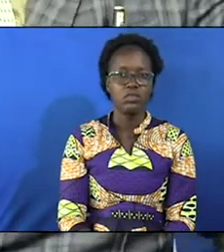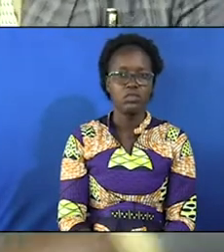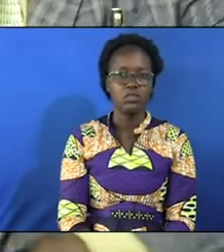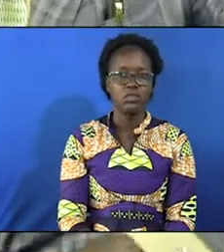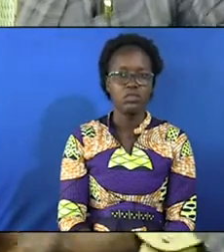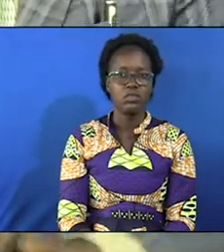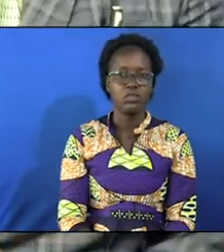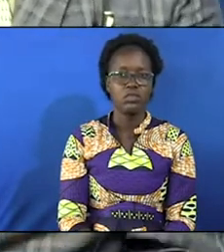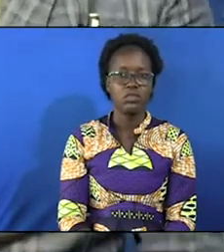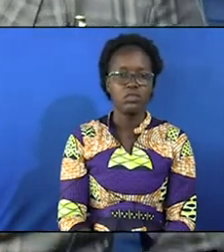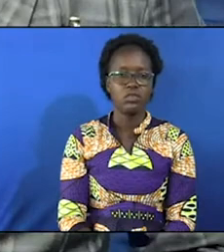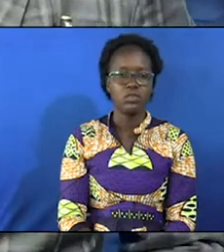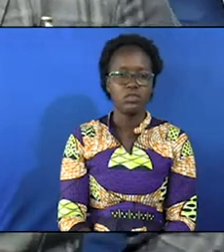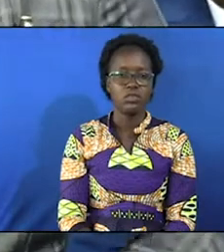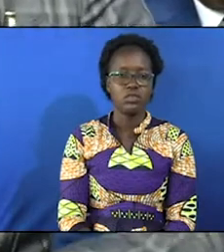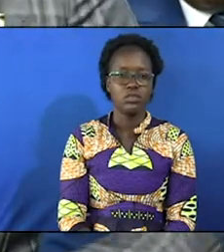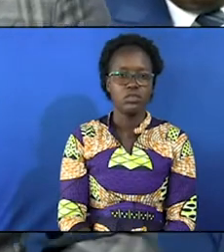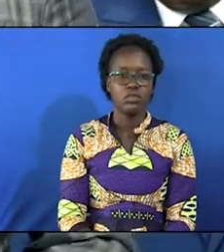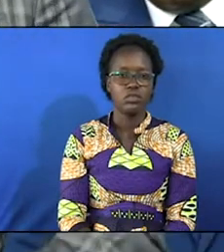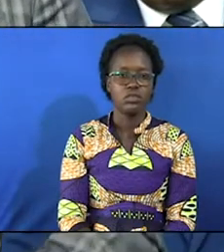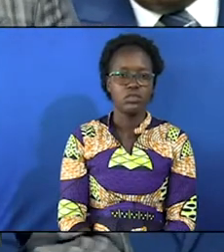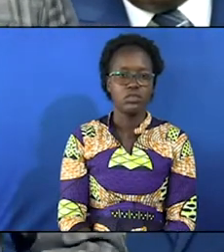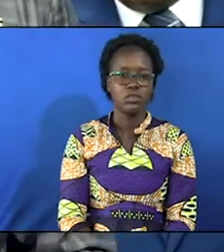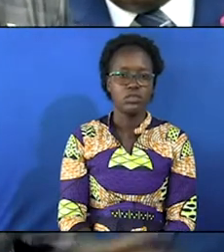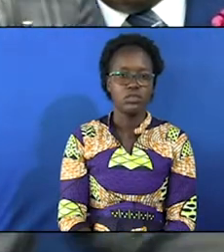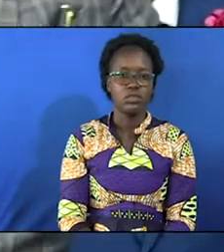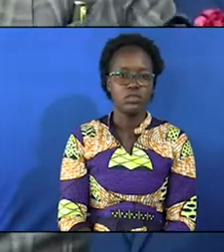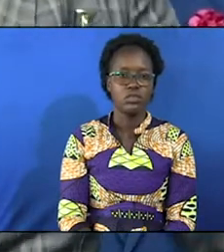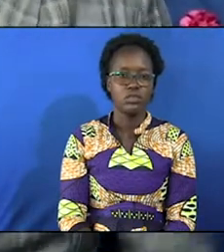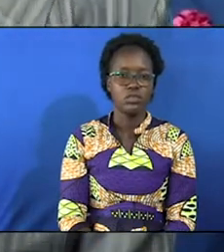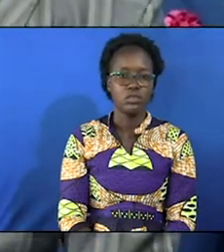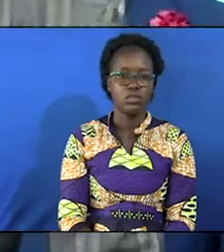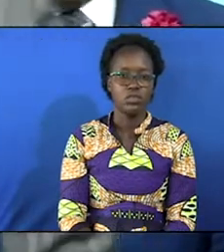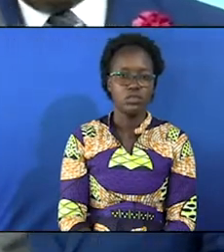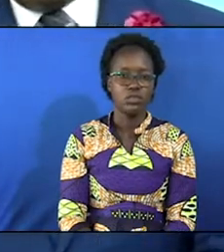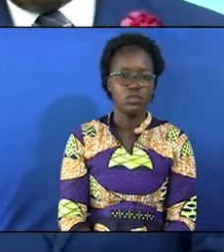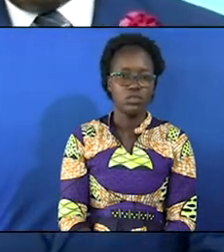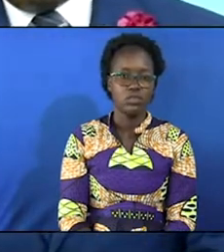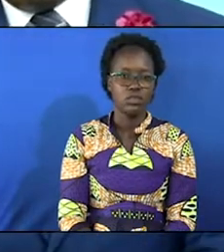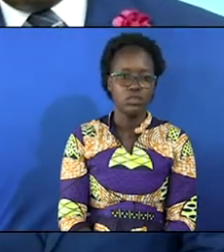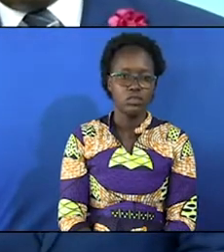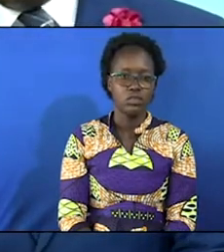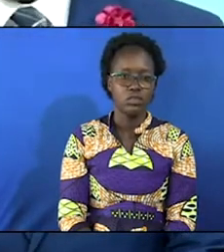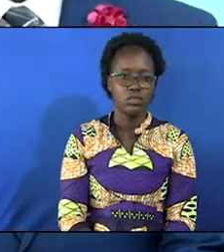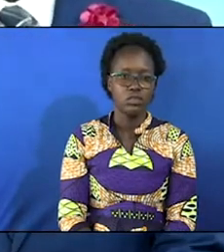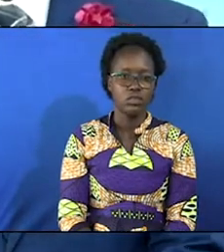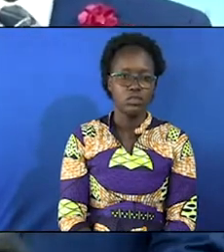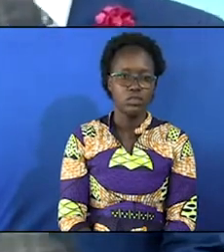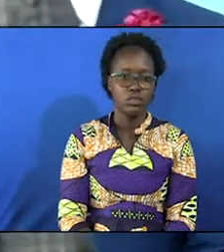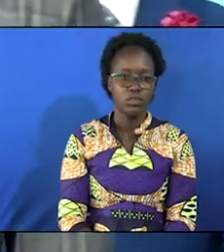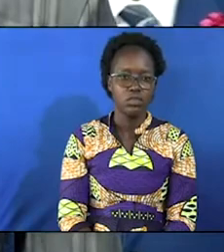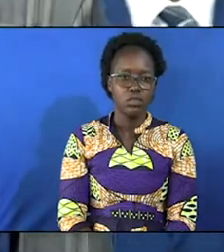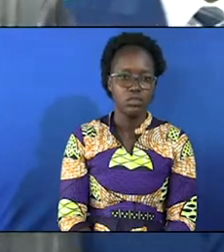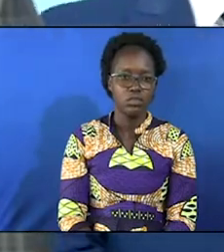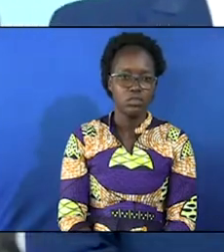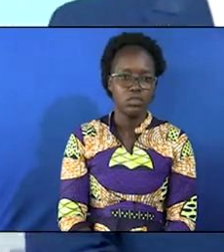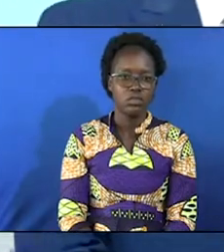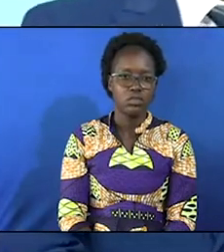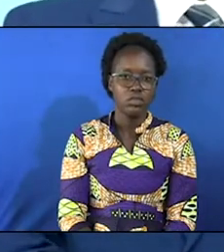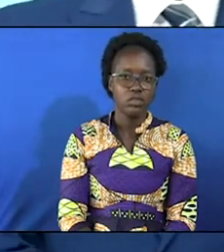join me on the pulpit we pray together as our Christians take us through Psalm 462